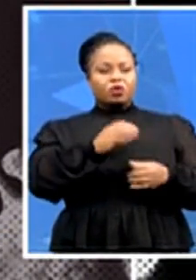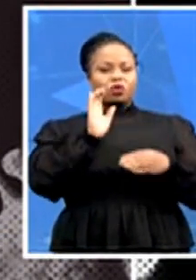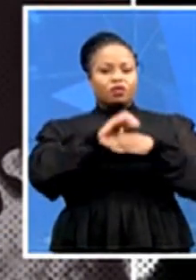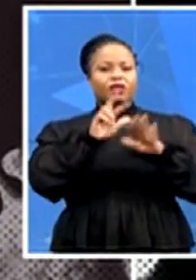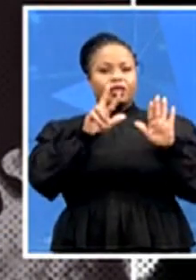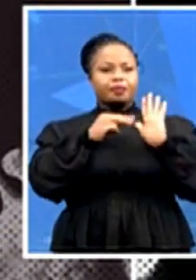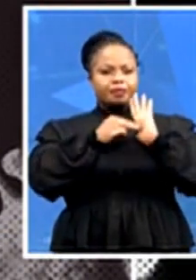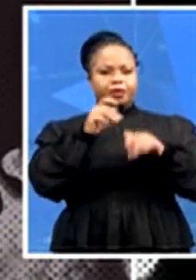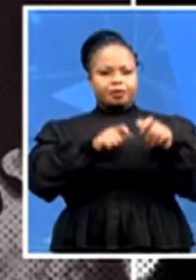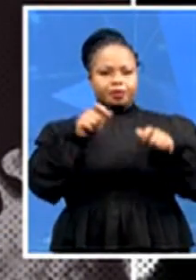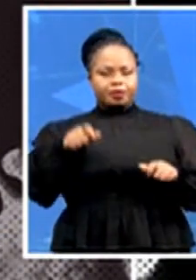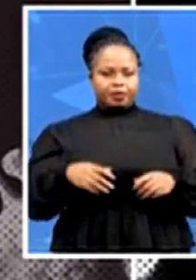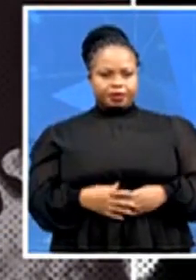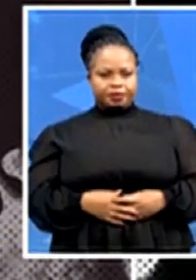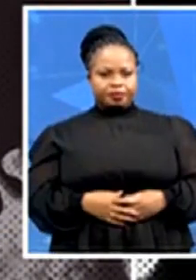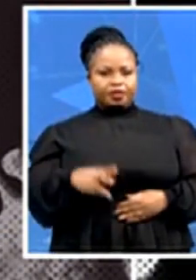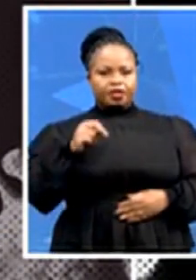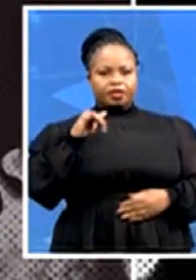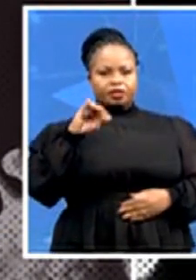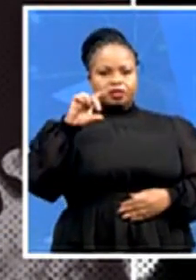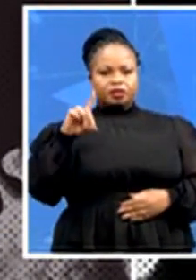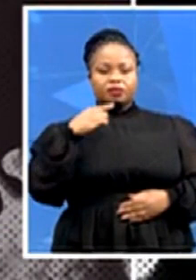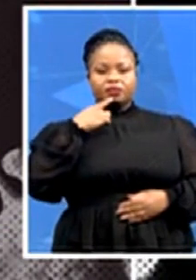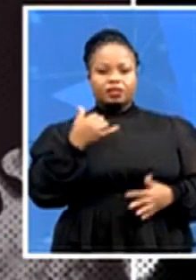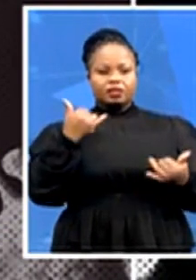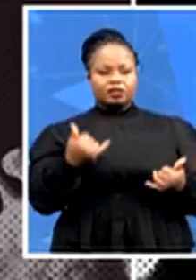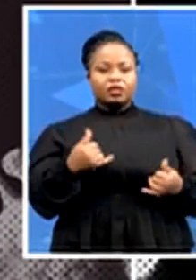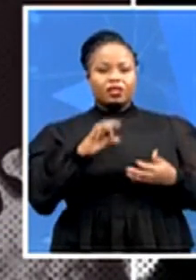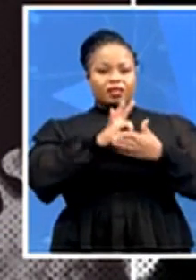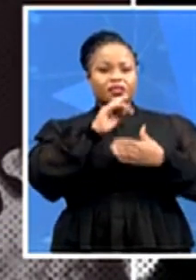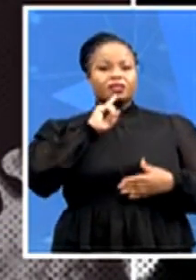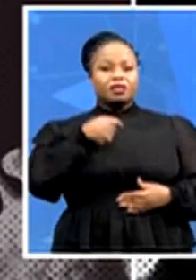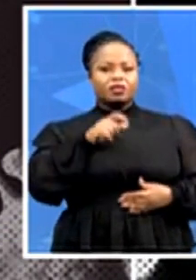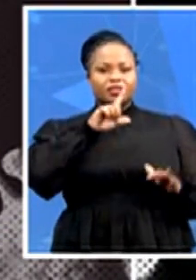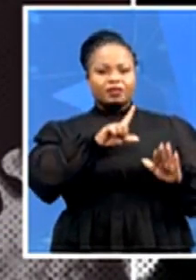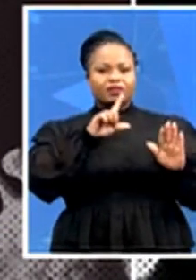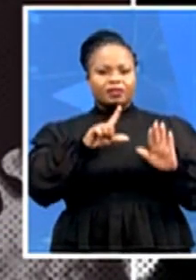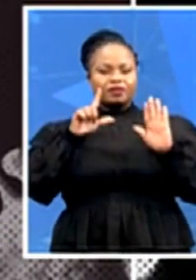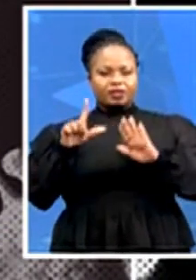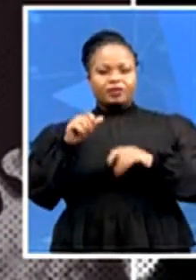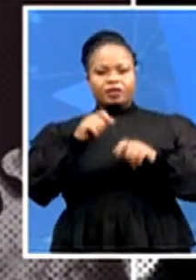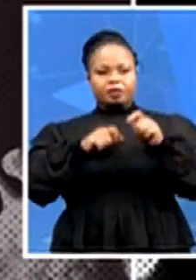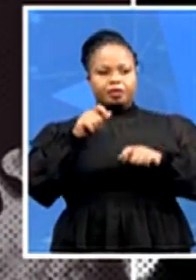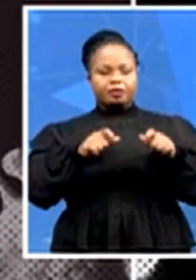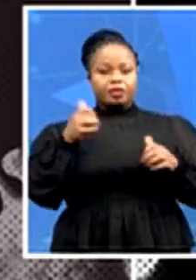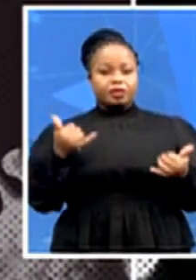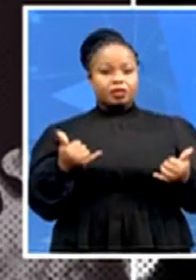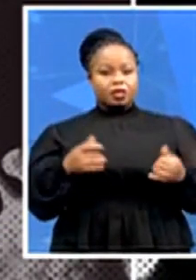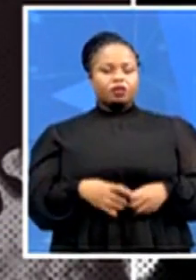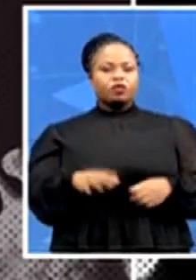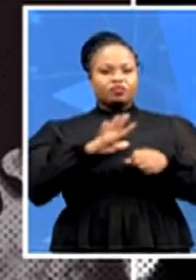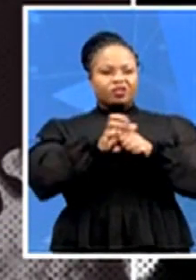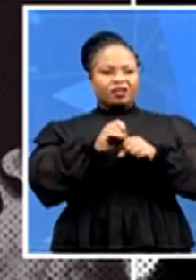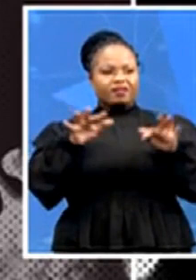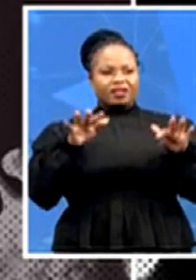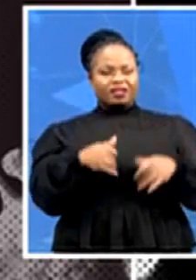says 13,777 people tested positive for the coronavirus in the last 24-hour cycle